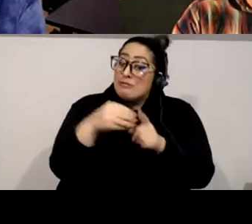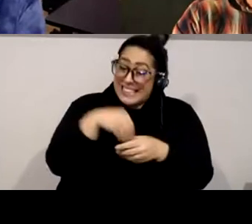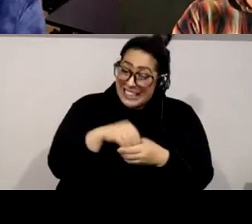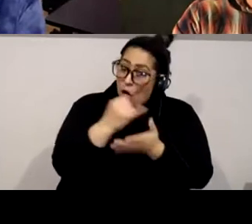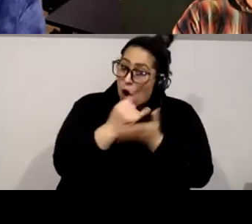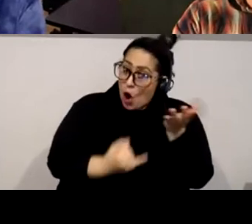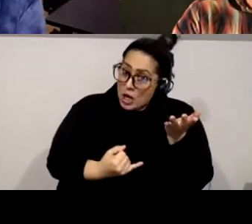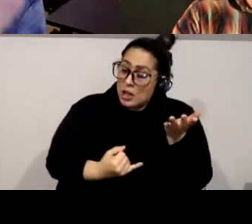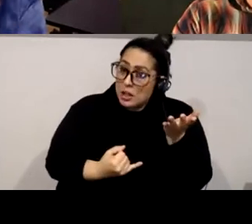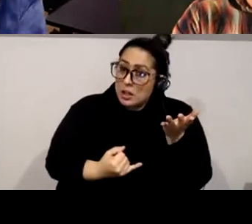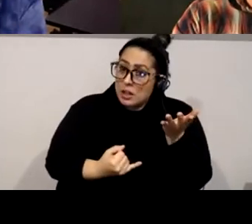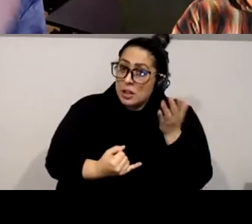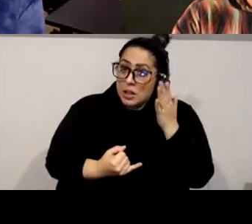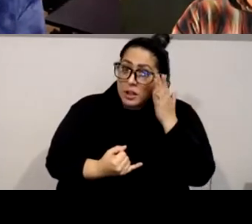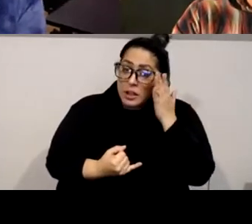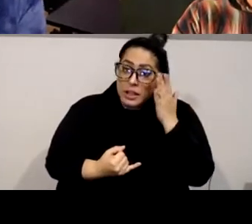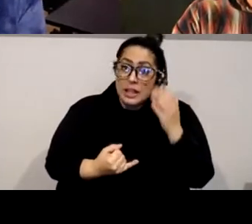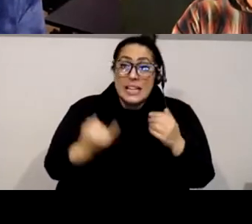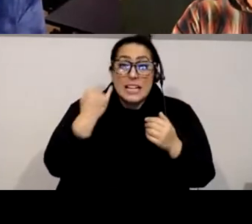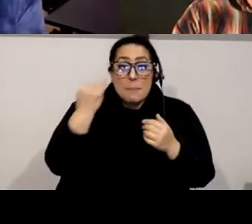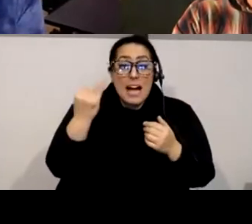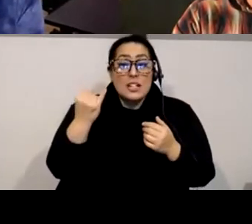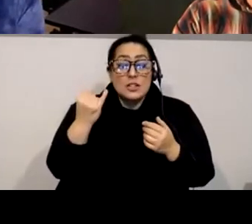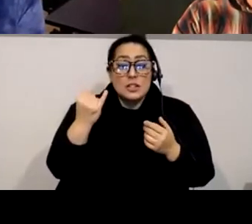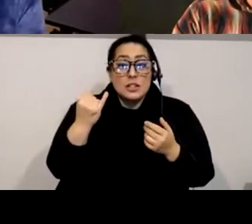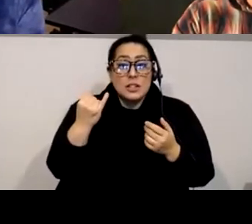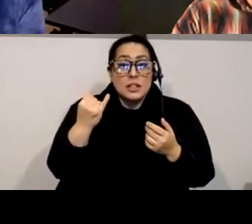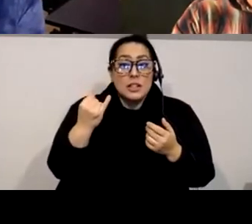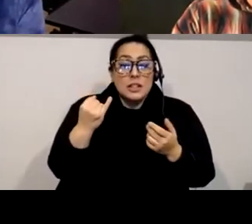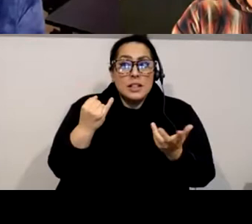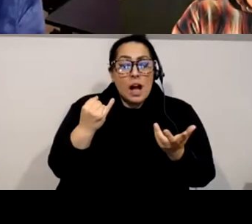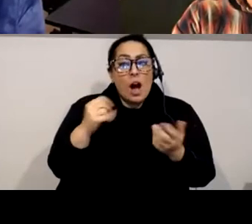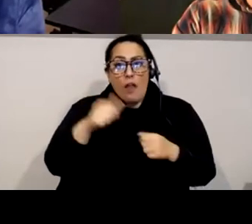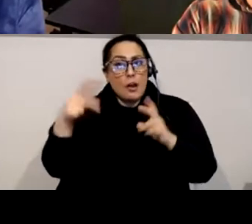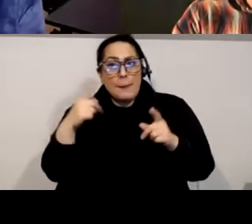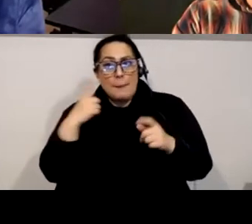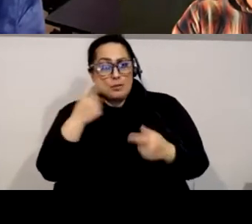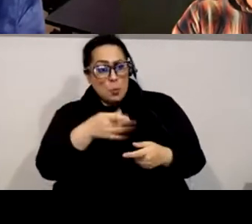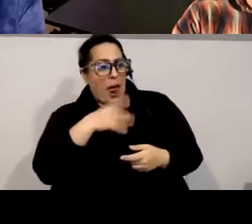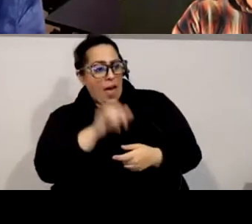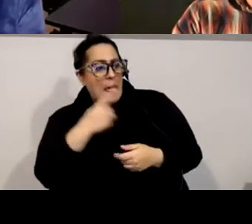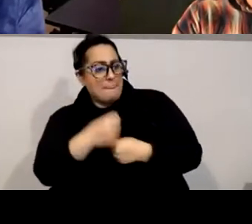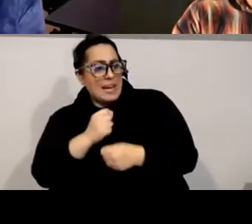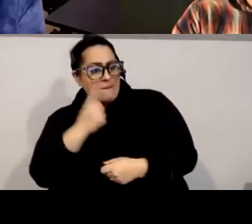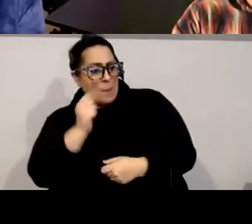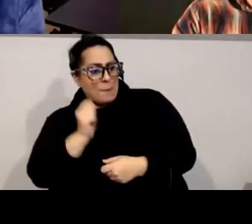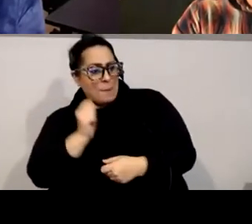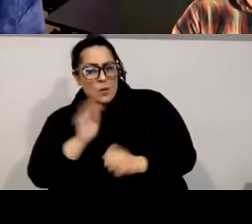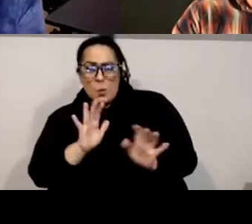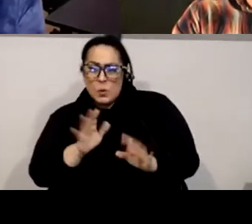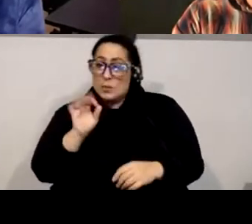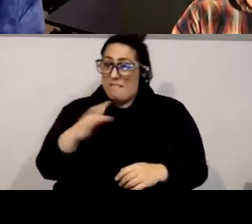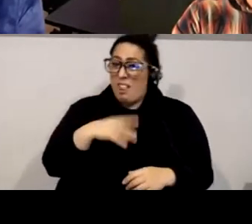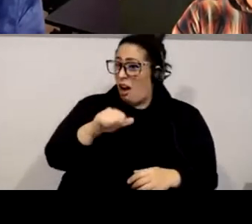not necessarily if we were just really liked a pair of cheyenne moccasins or something like that so um yeah